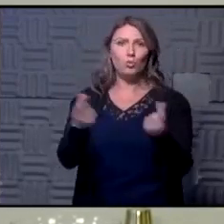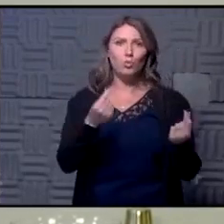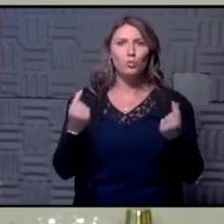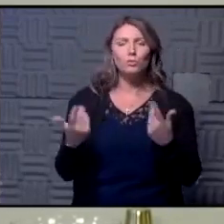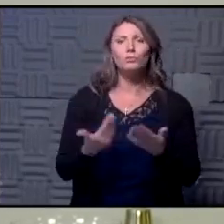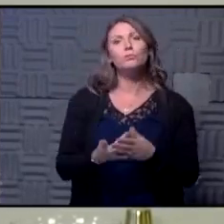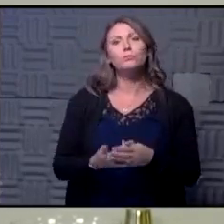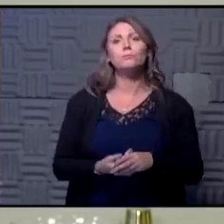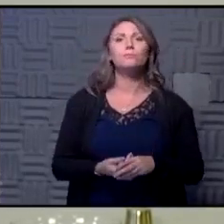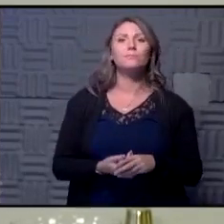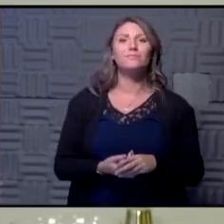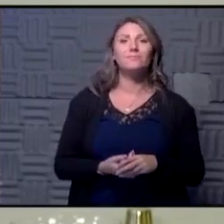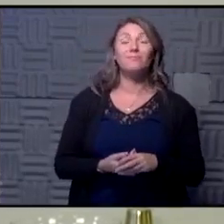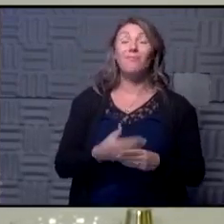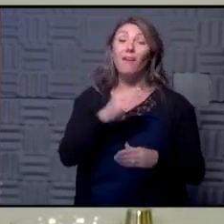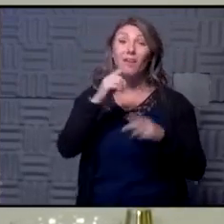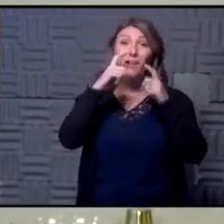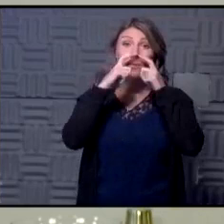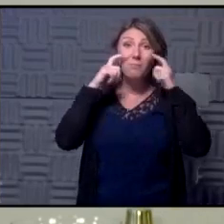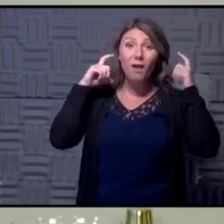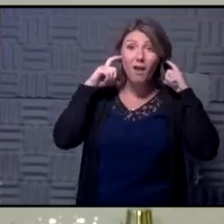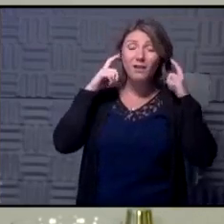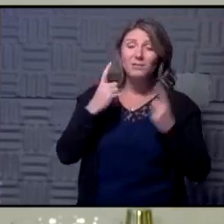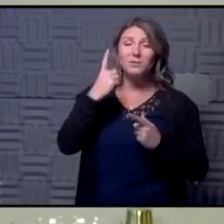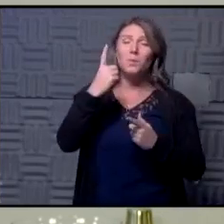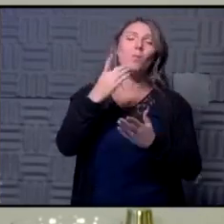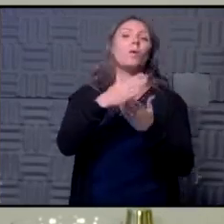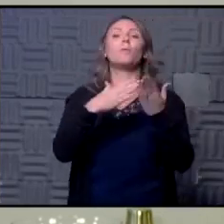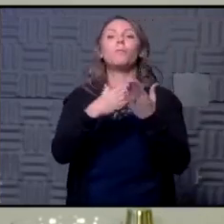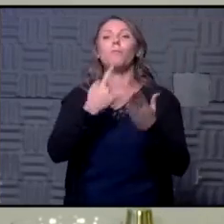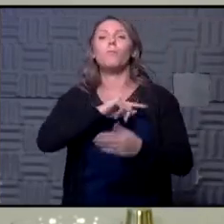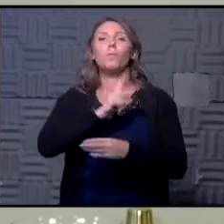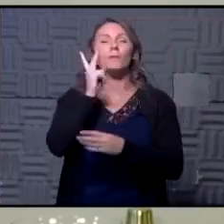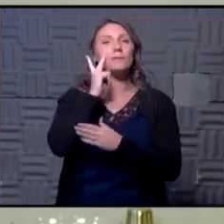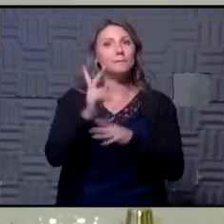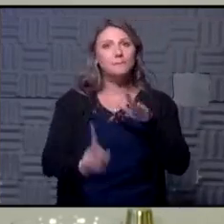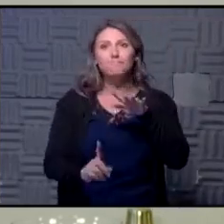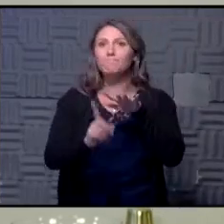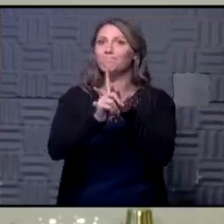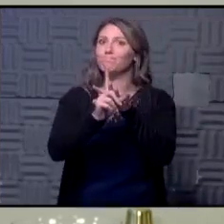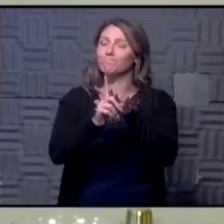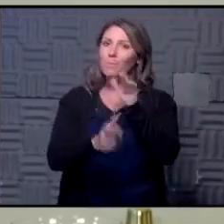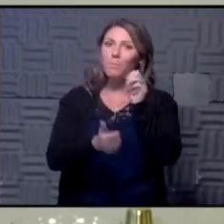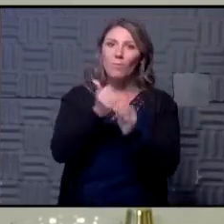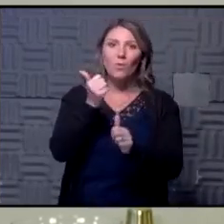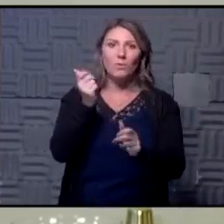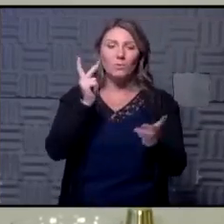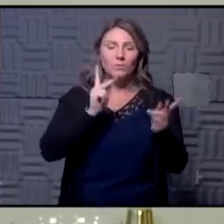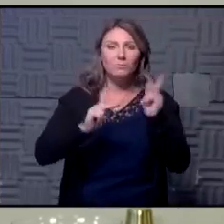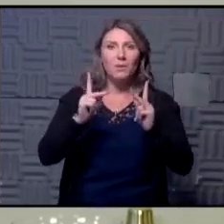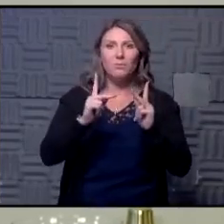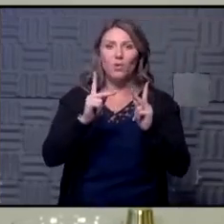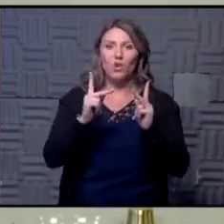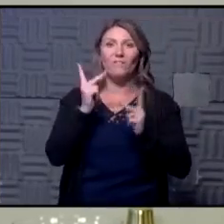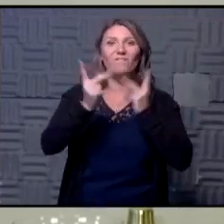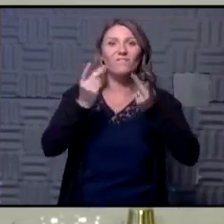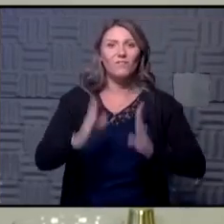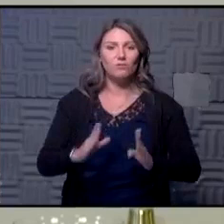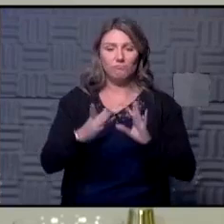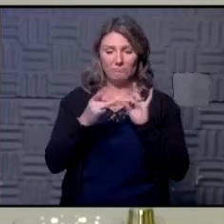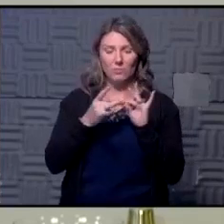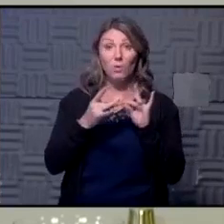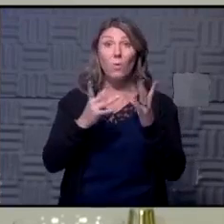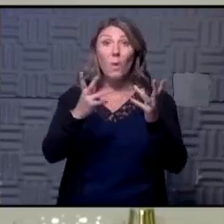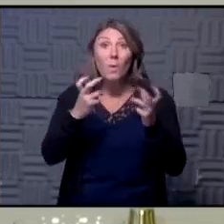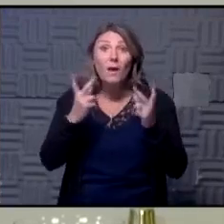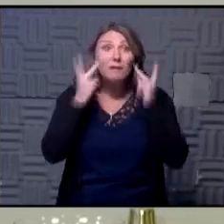and and that and masking is one of the areas that we see come up the most is something that that visitors mention as something that they want